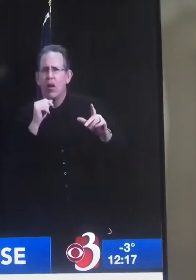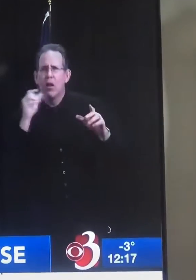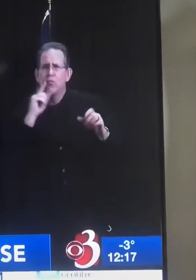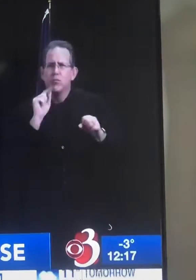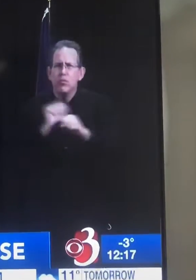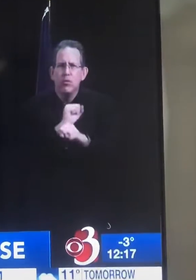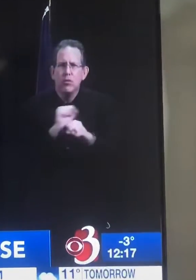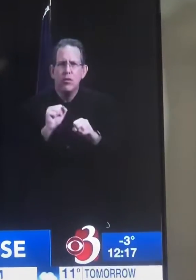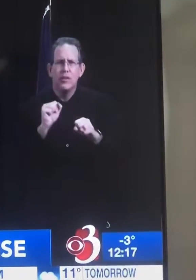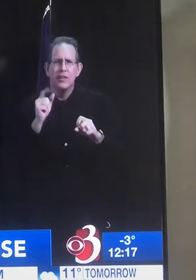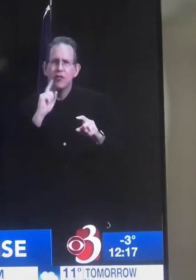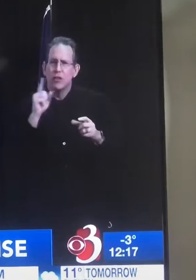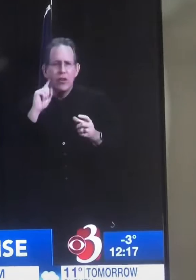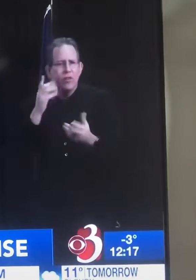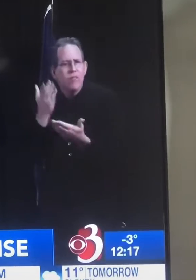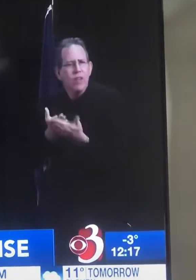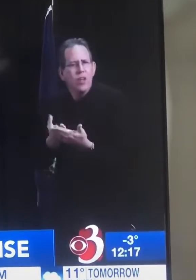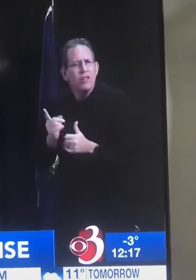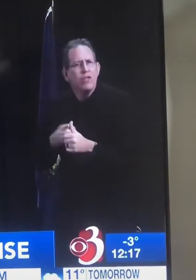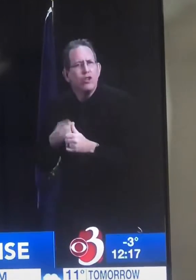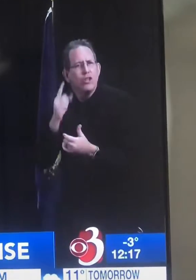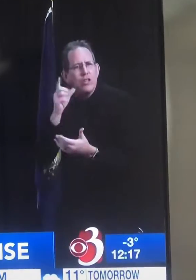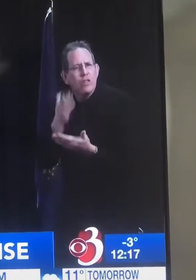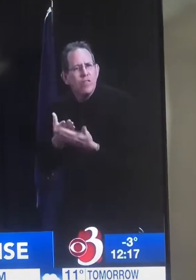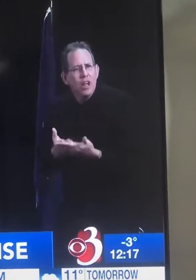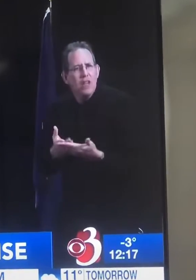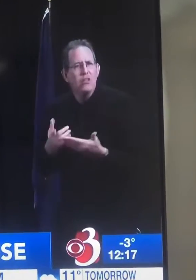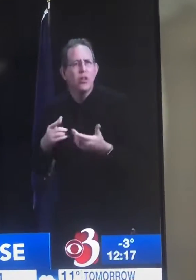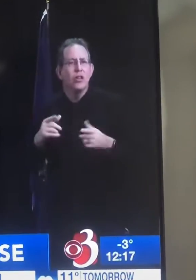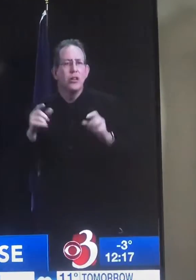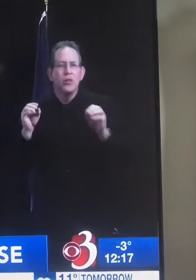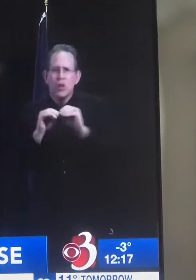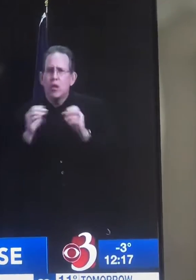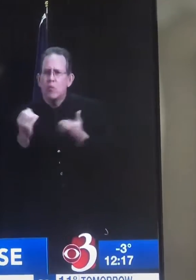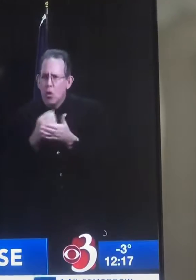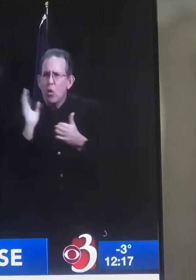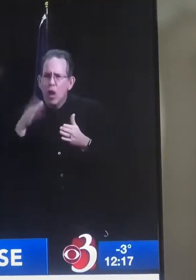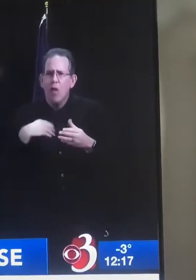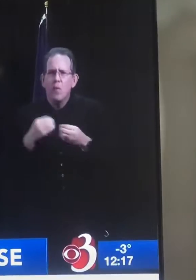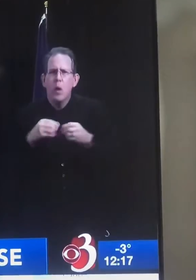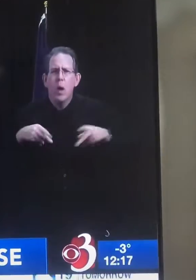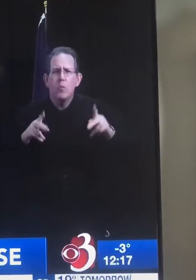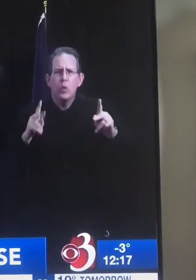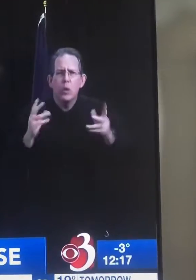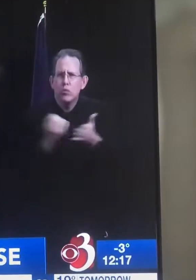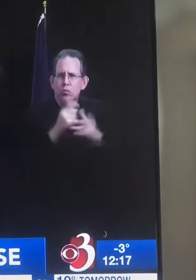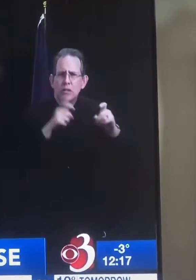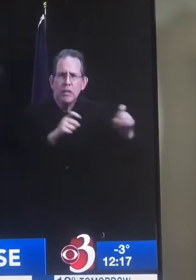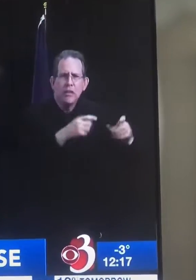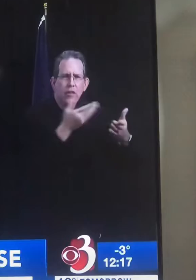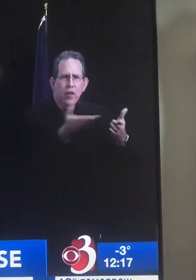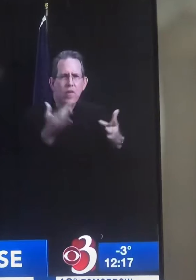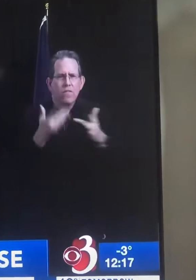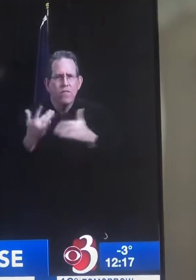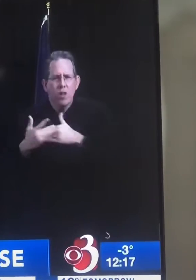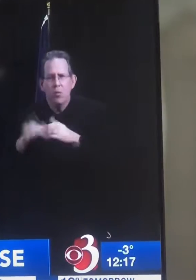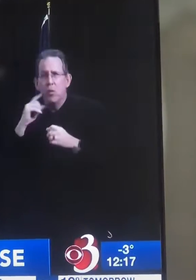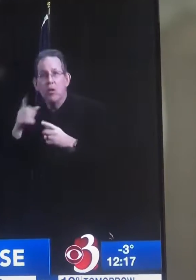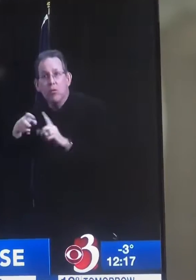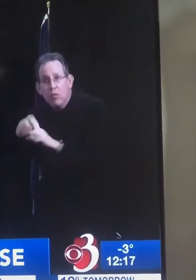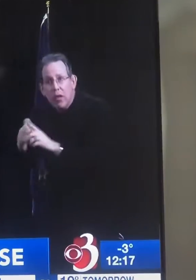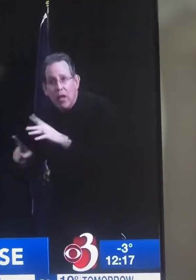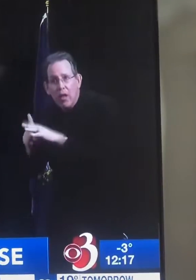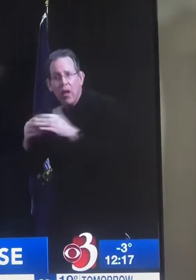increase access to testing and increase notifications. The top of the being will describe, Omicron